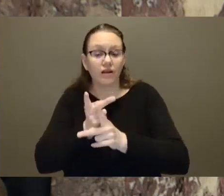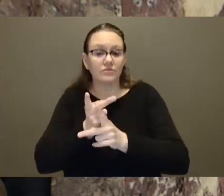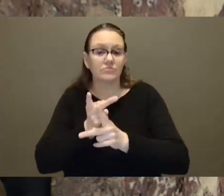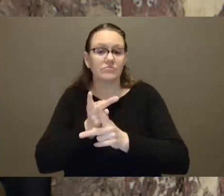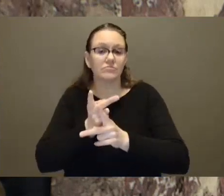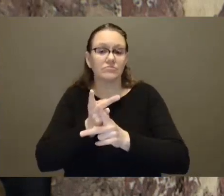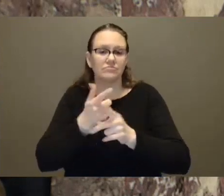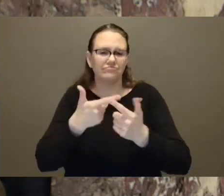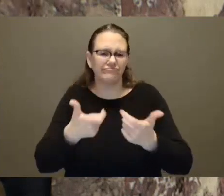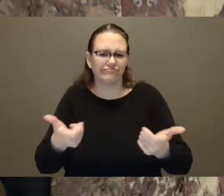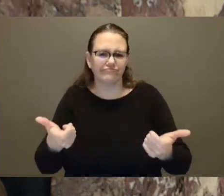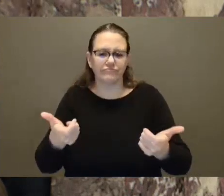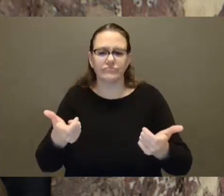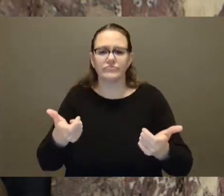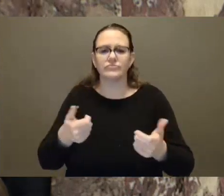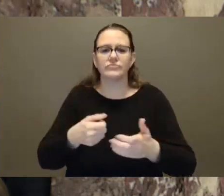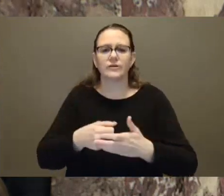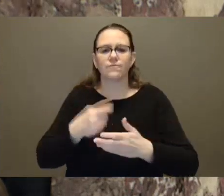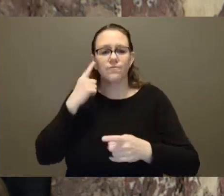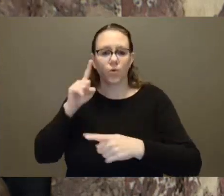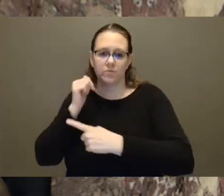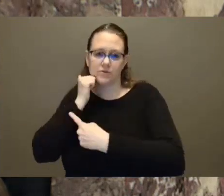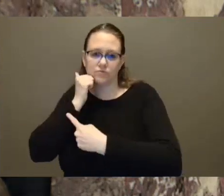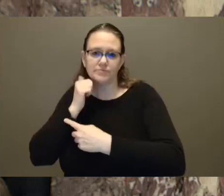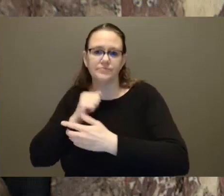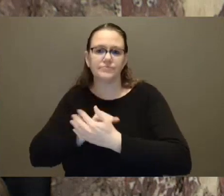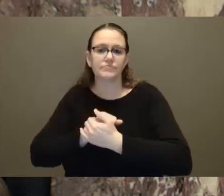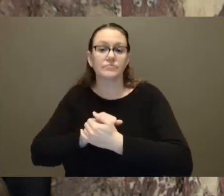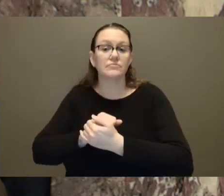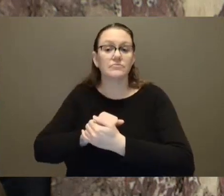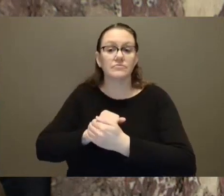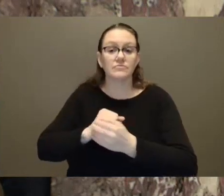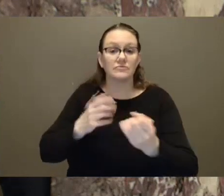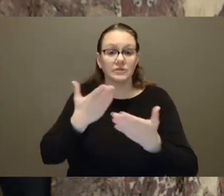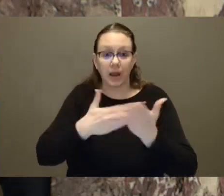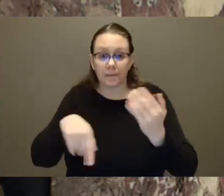transformative to the way people view our province. So the answer is yes.